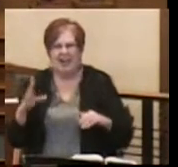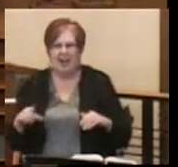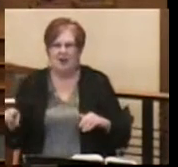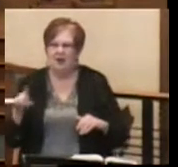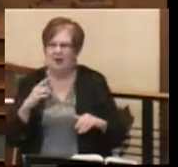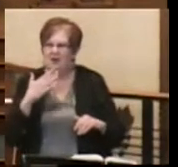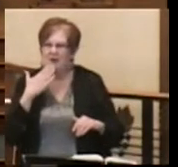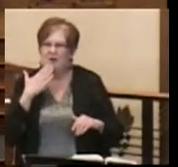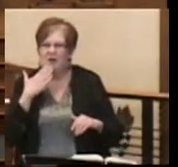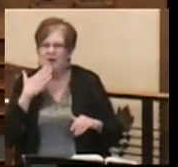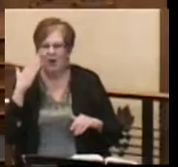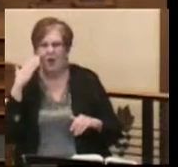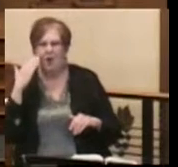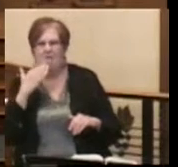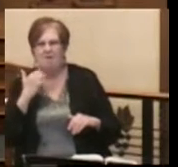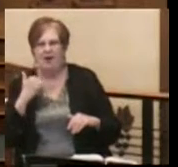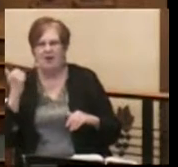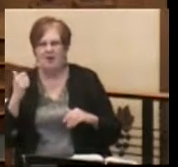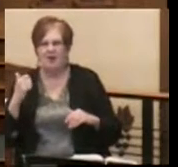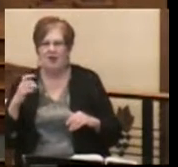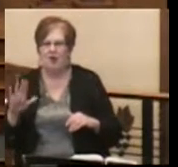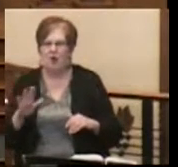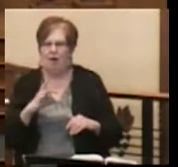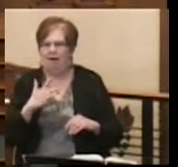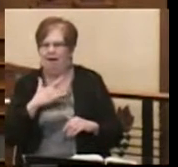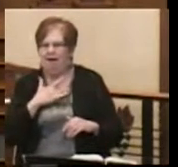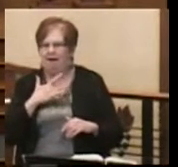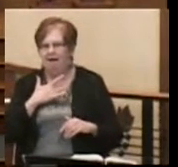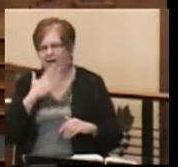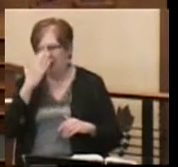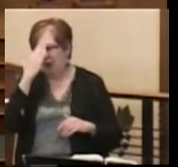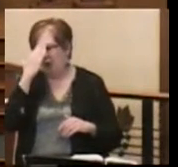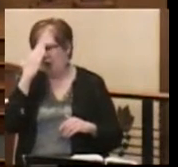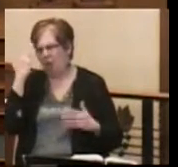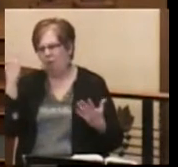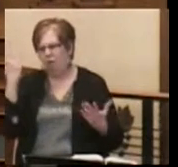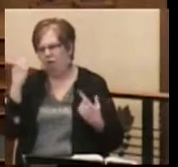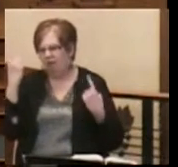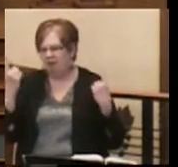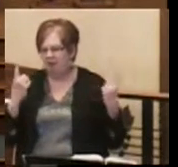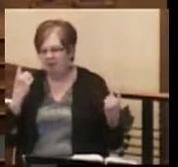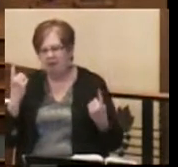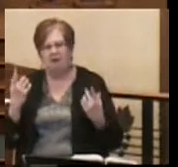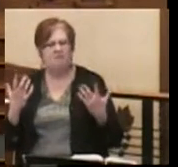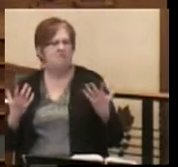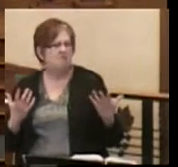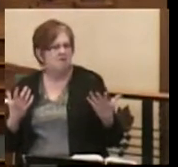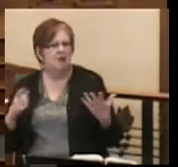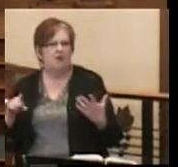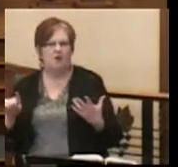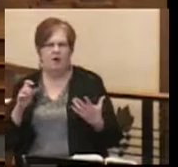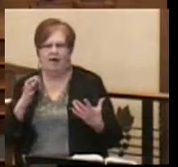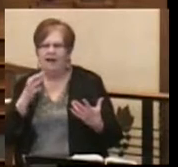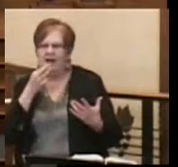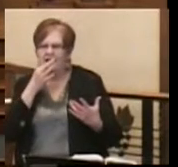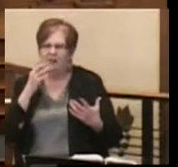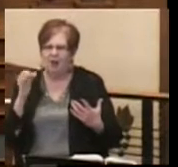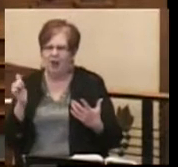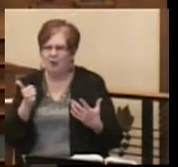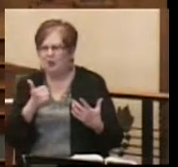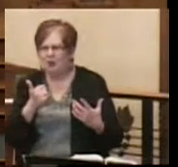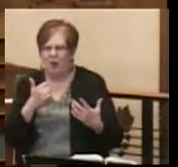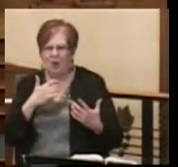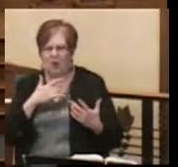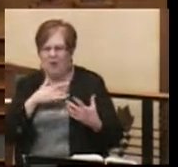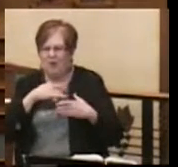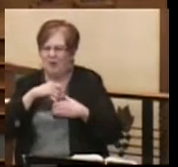better the dark places of your hearts than anybody else in the world. You are the expert on your own heart